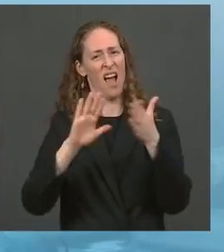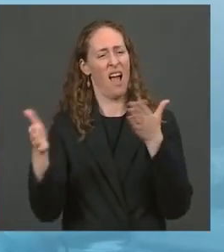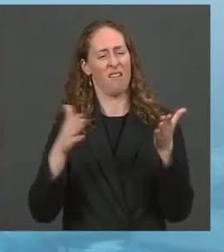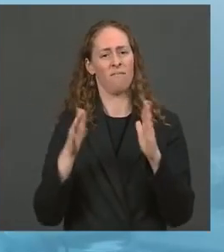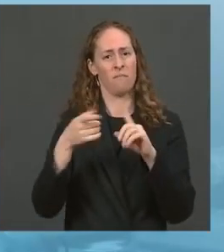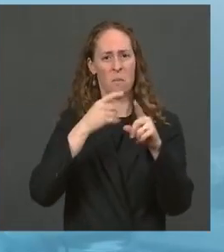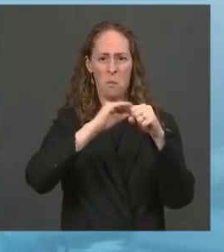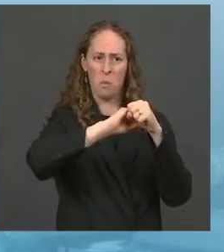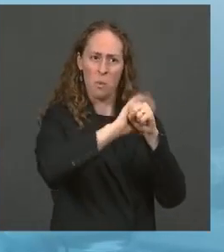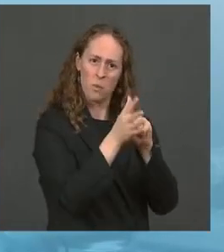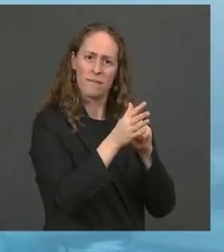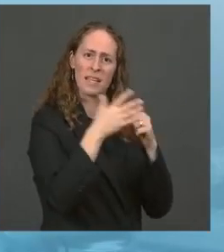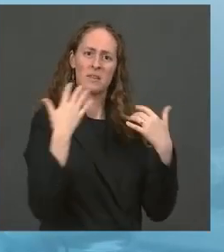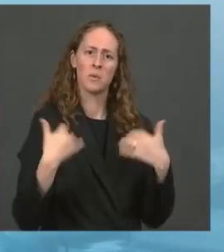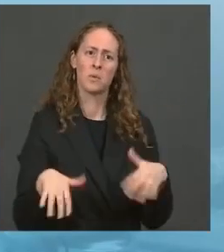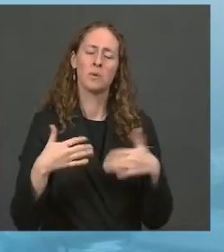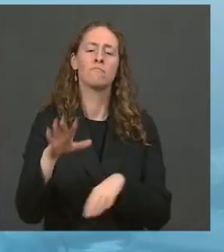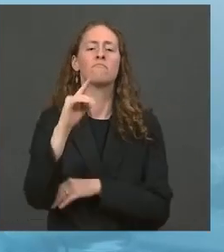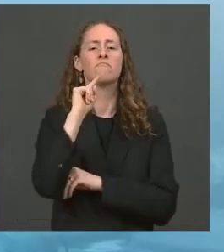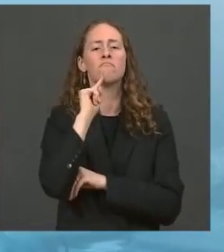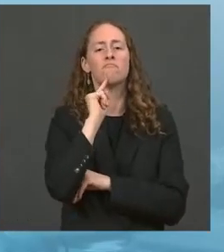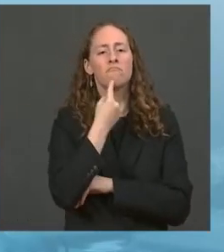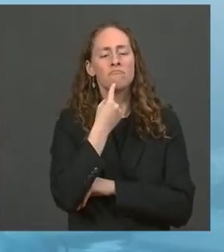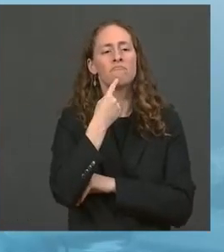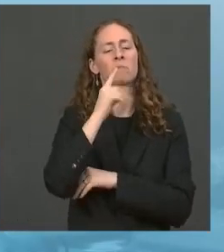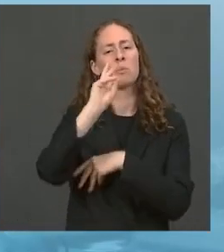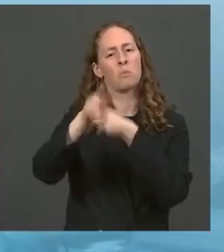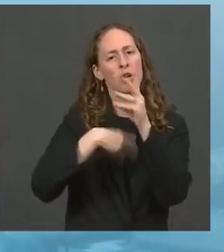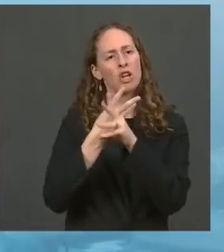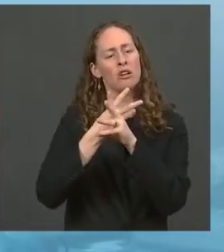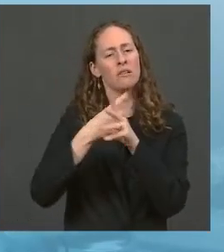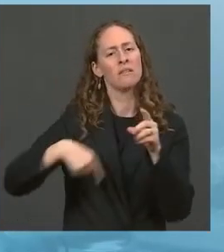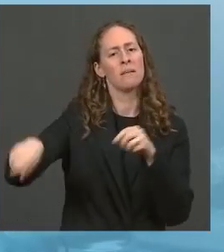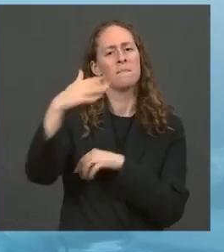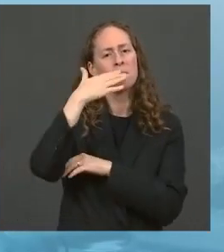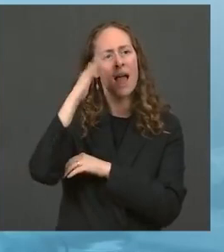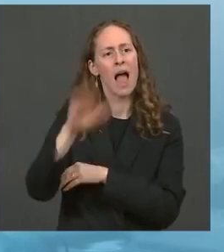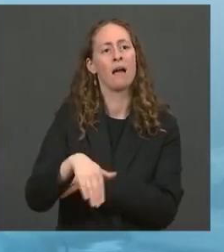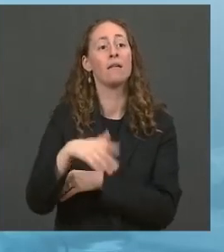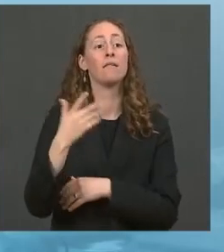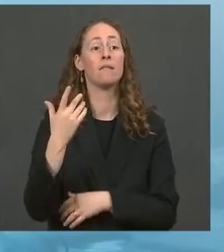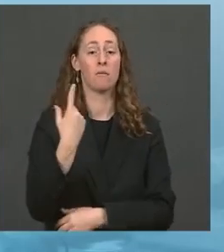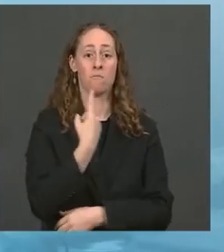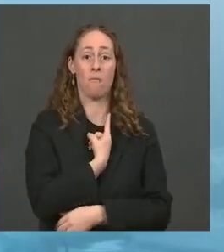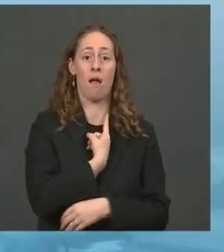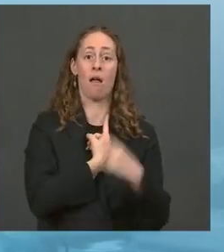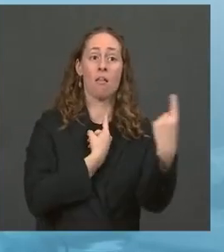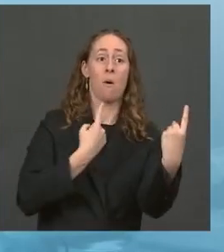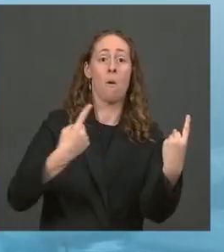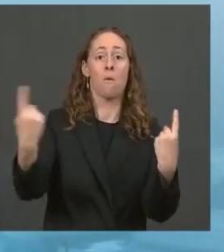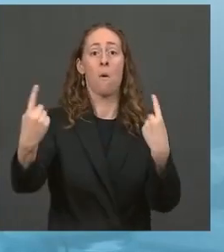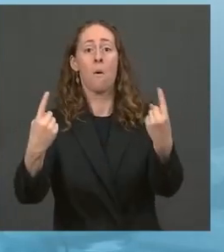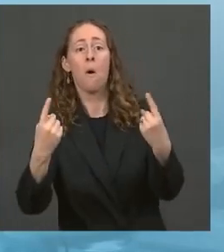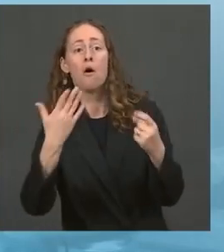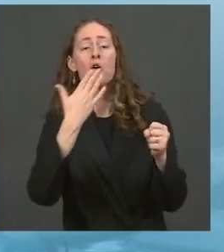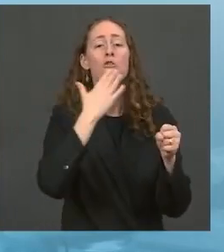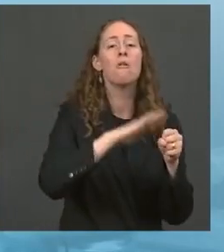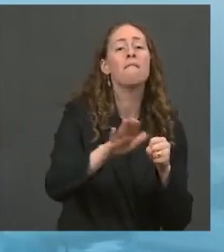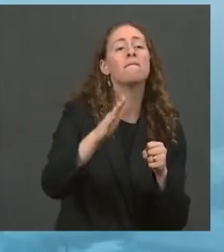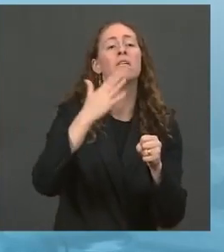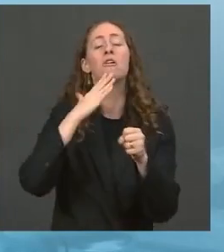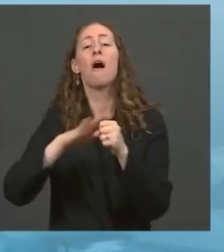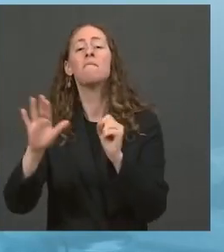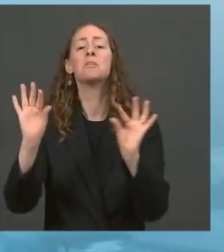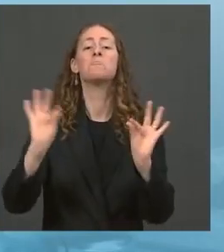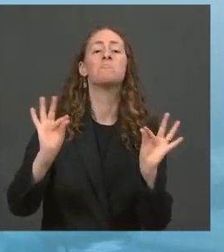tragedy. And we're not going to solve this crisis with half measures or middle-of-the-road ambitions. We need to